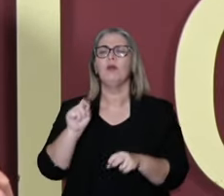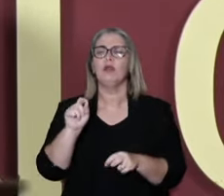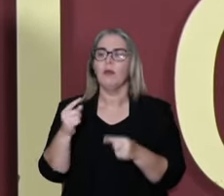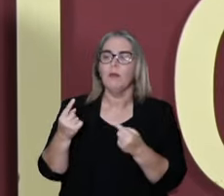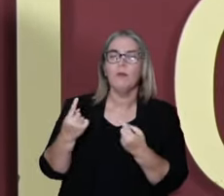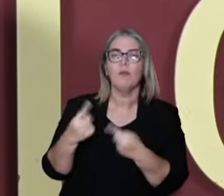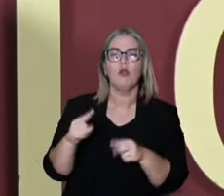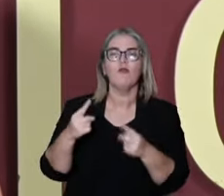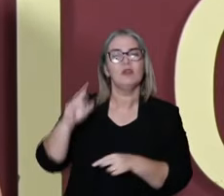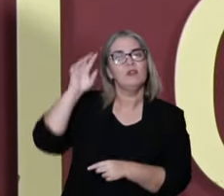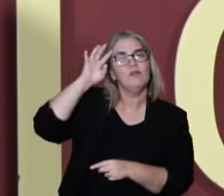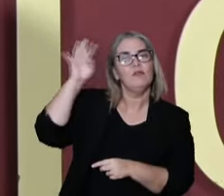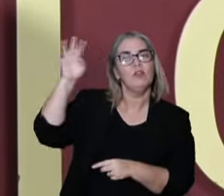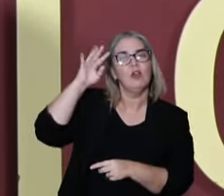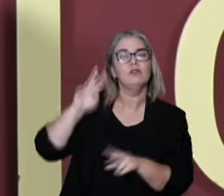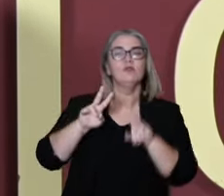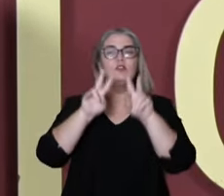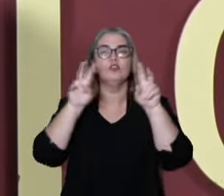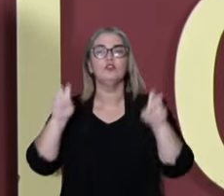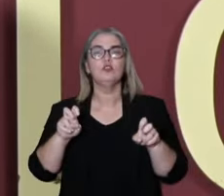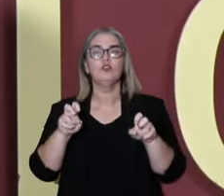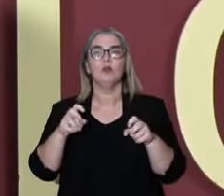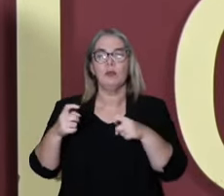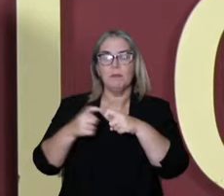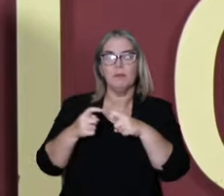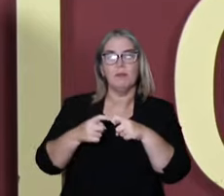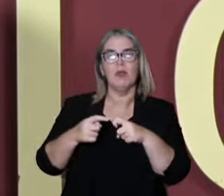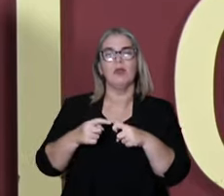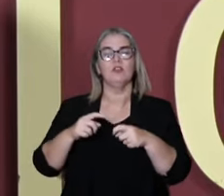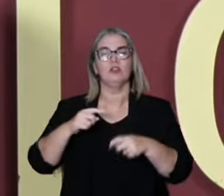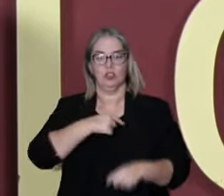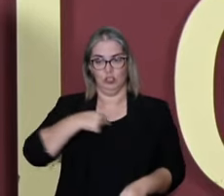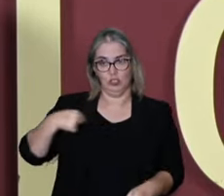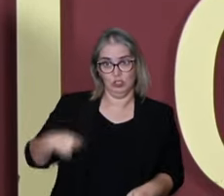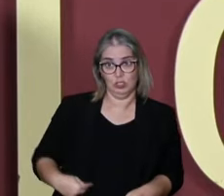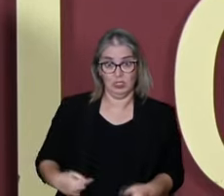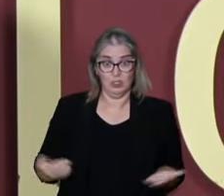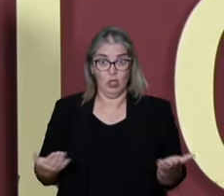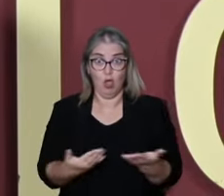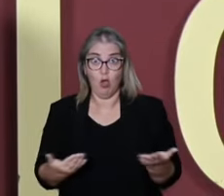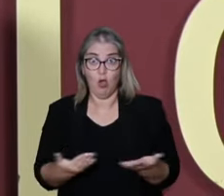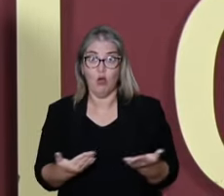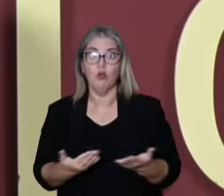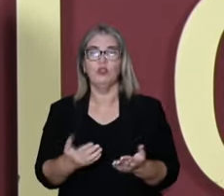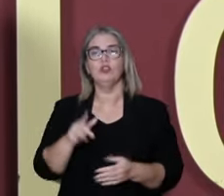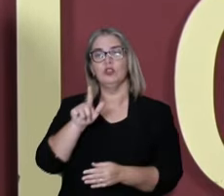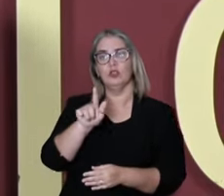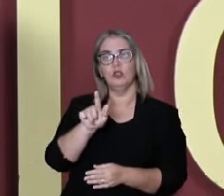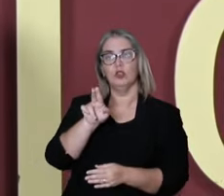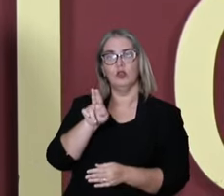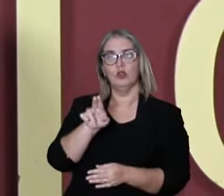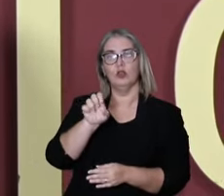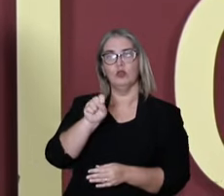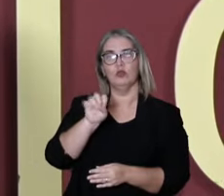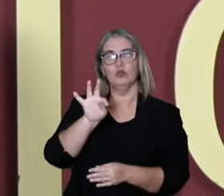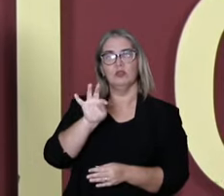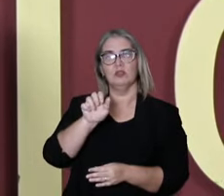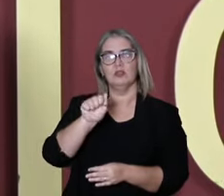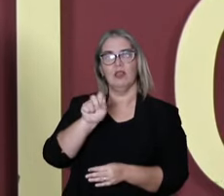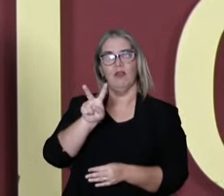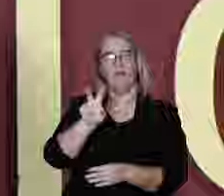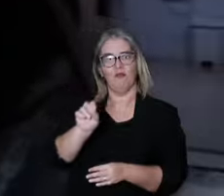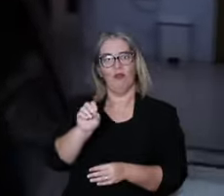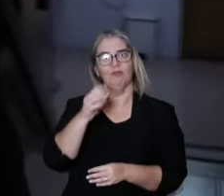and Philosophical Provocations. And we are going to welcome Gustavo Tenorio Cunha to talk about it. So